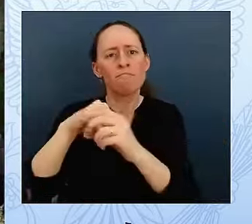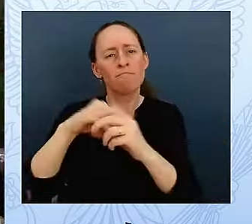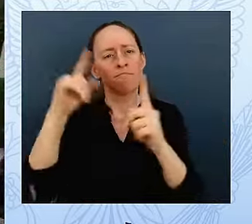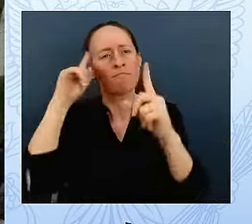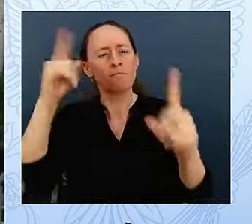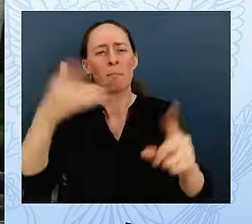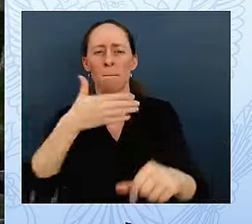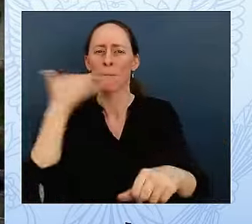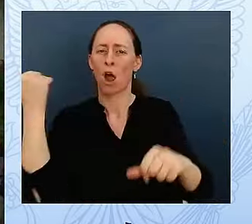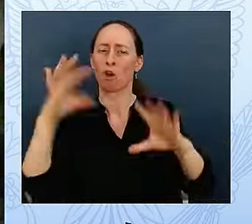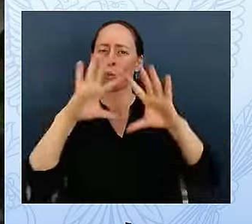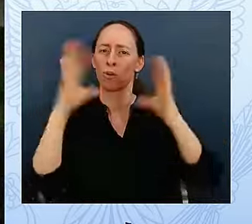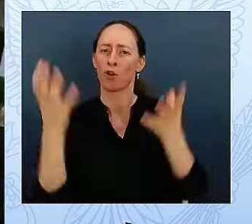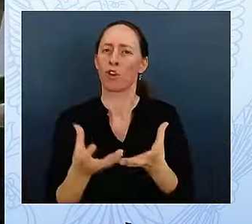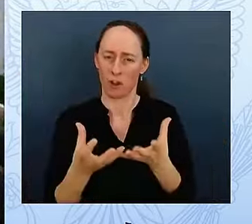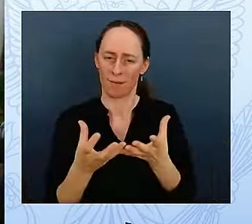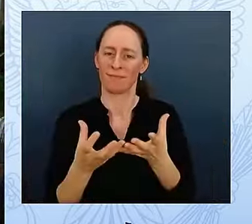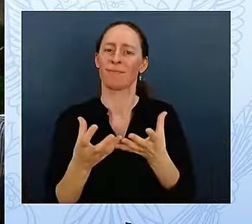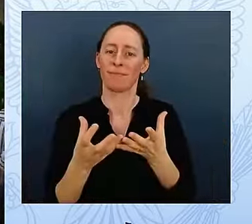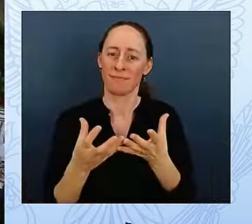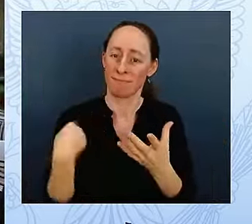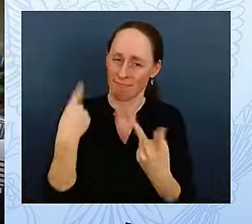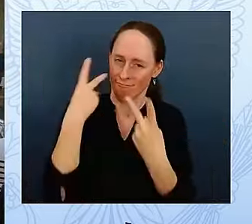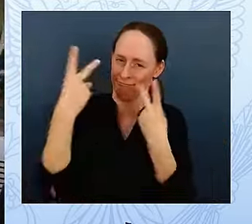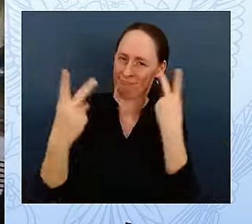Brothers for making today possible.